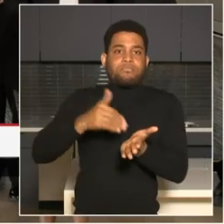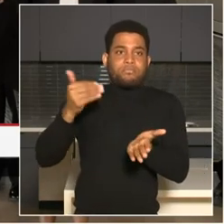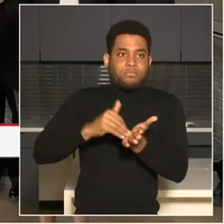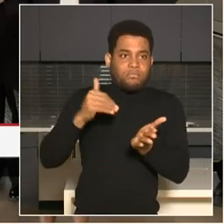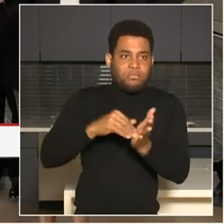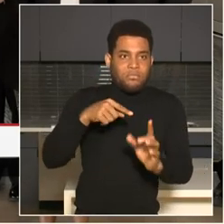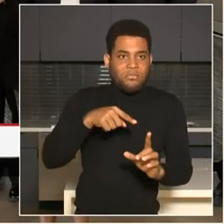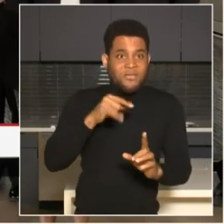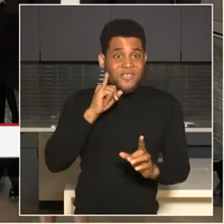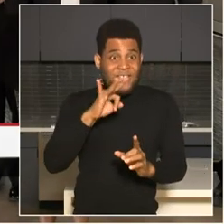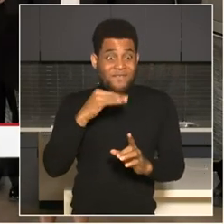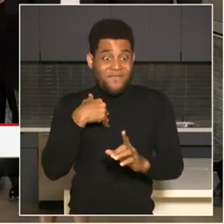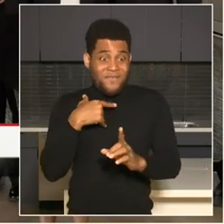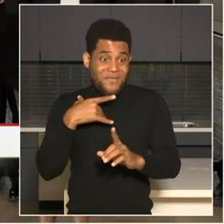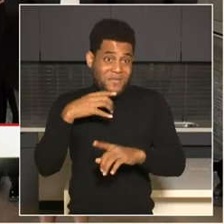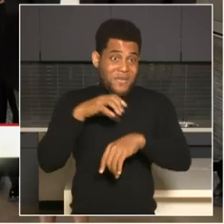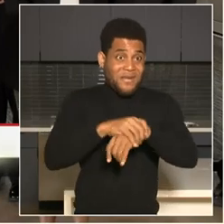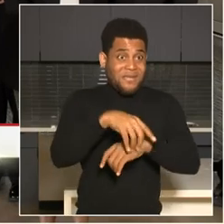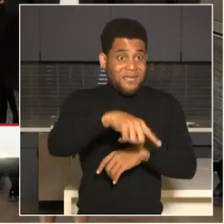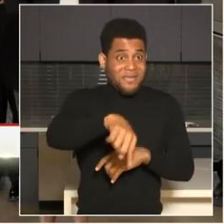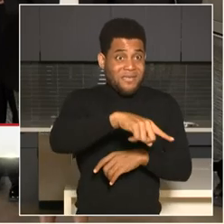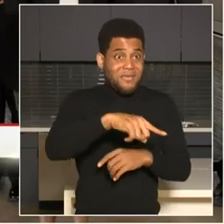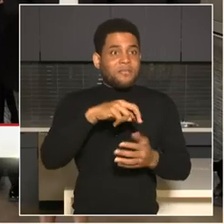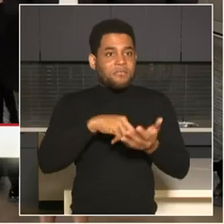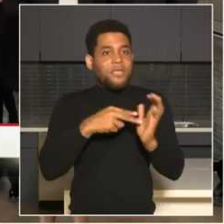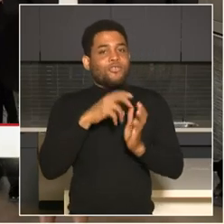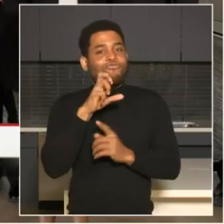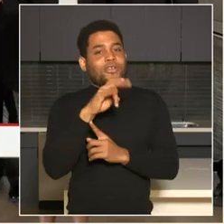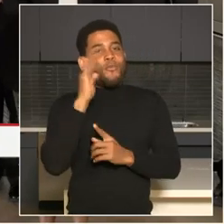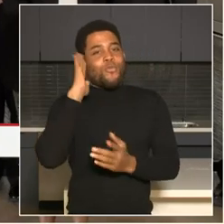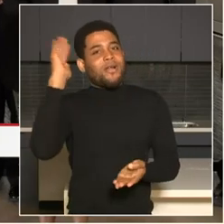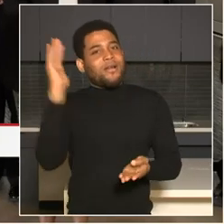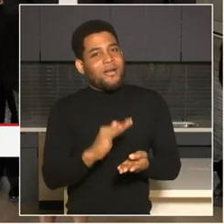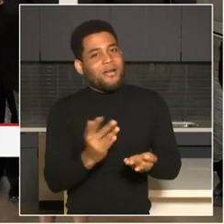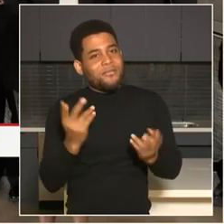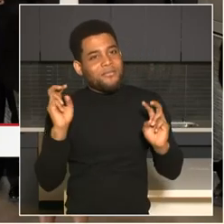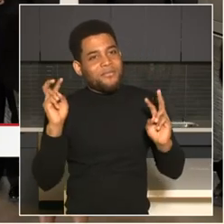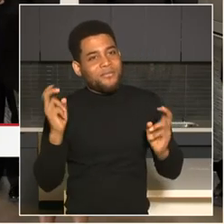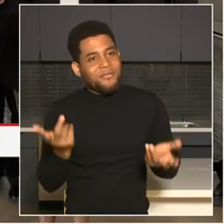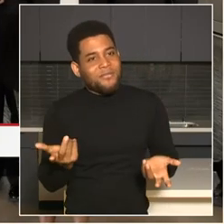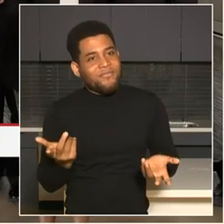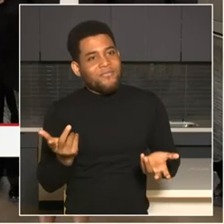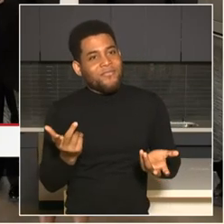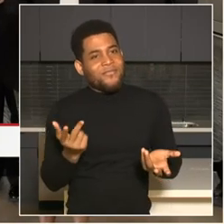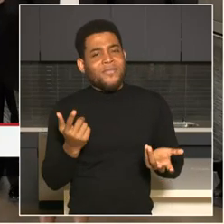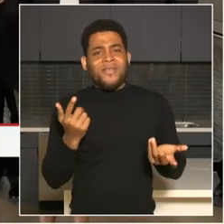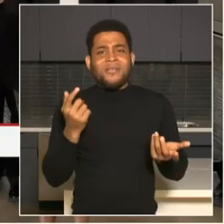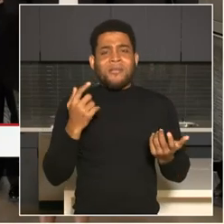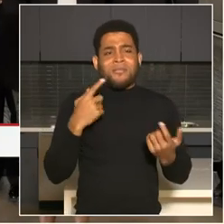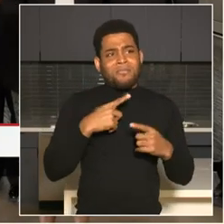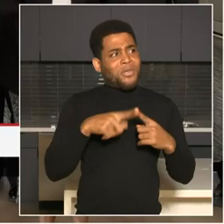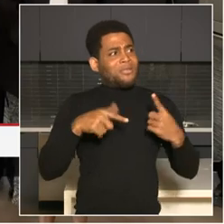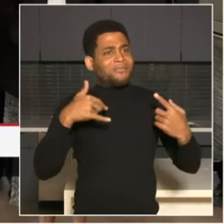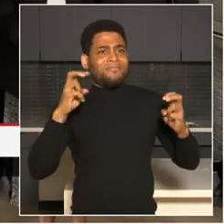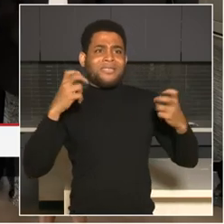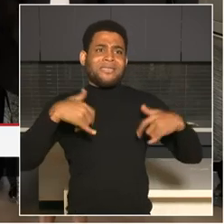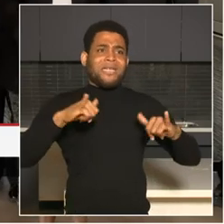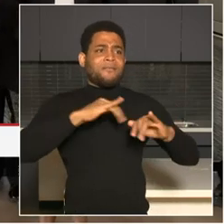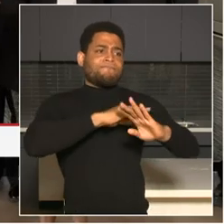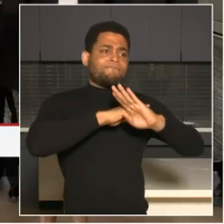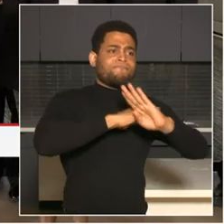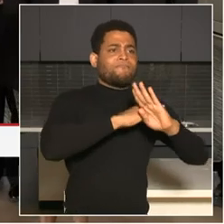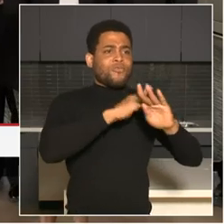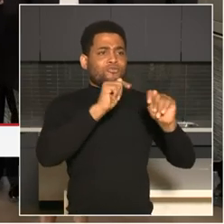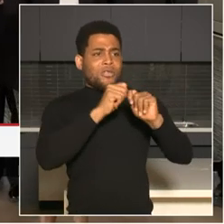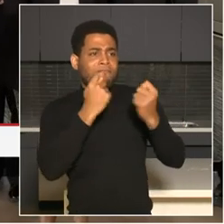to say that we're not working, um, on the prevention side with violence interrupters, who are giving information, uh, to